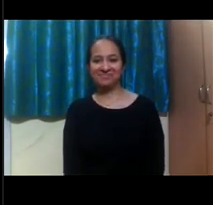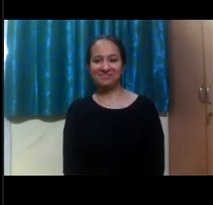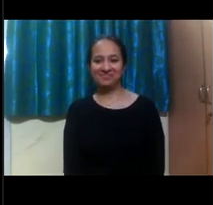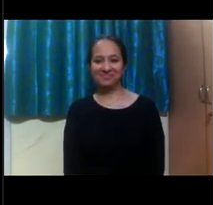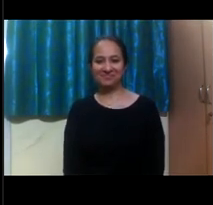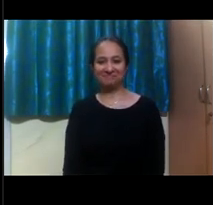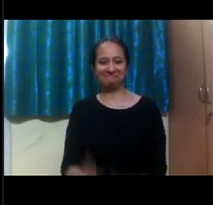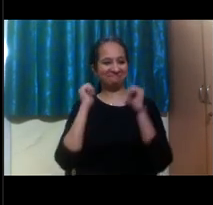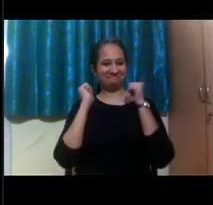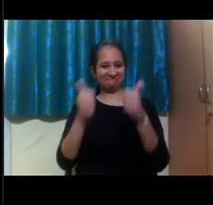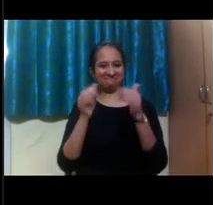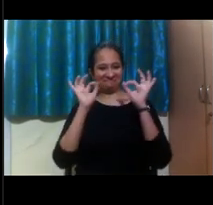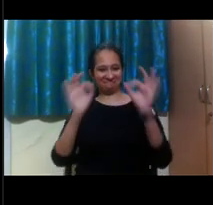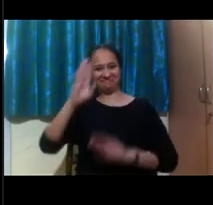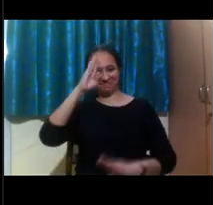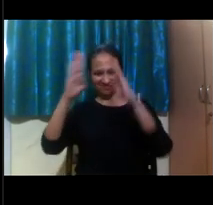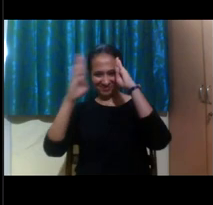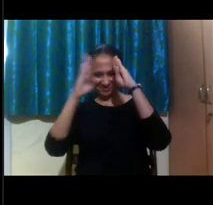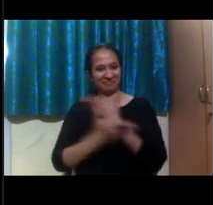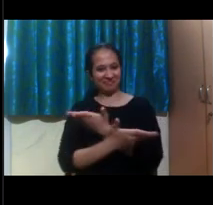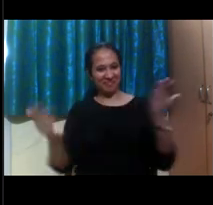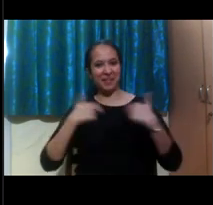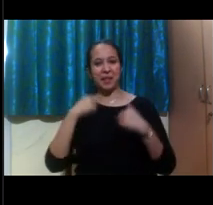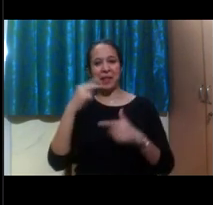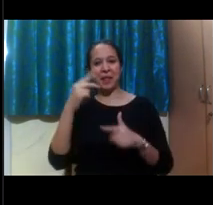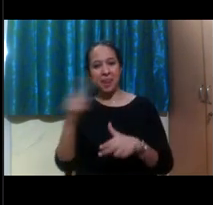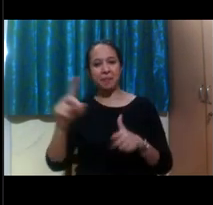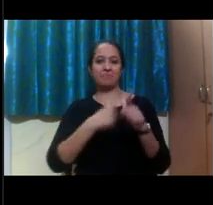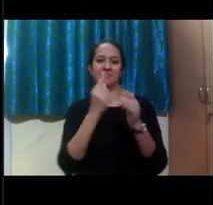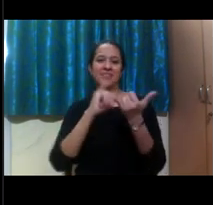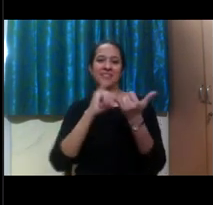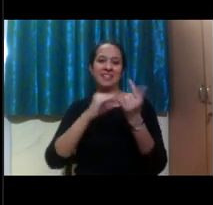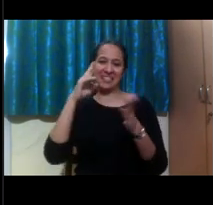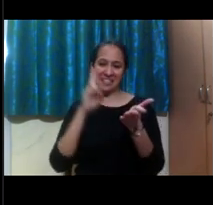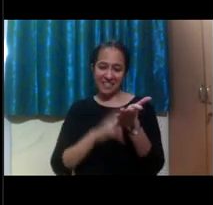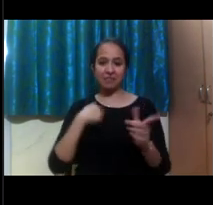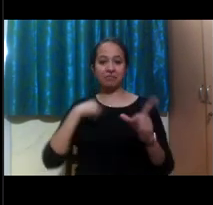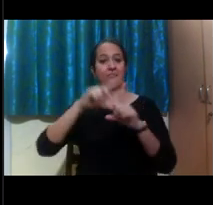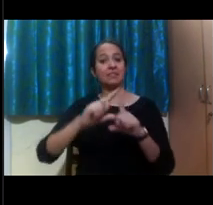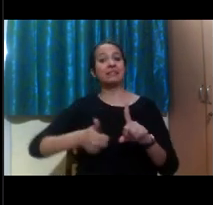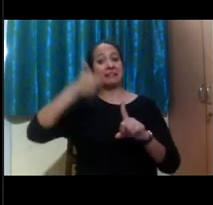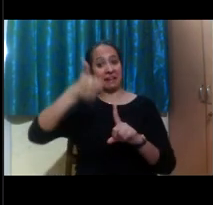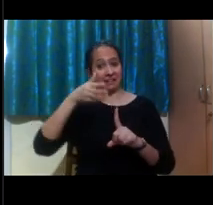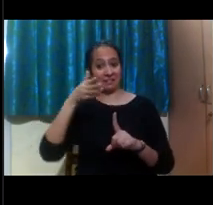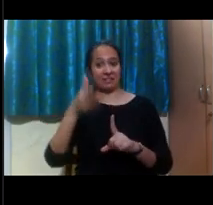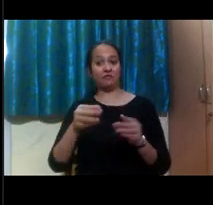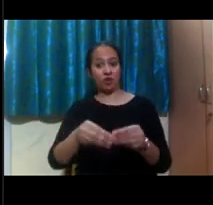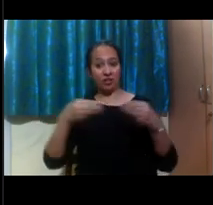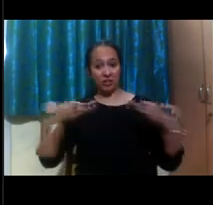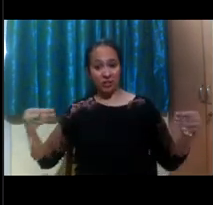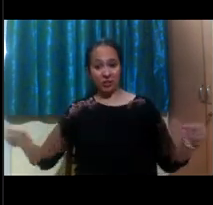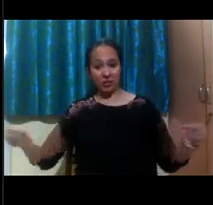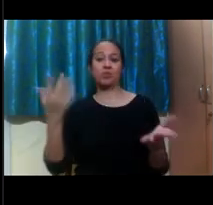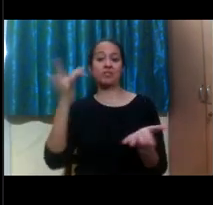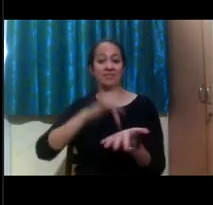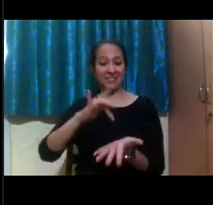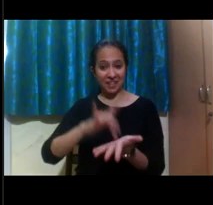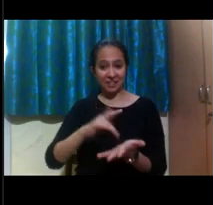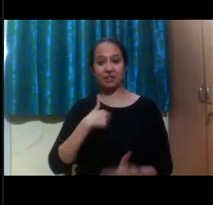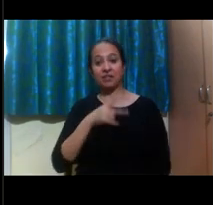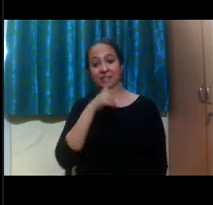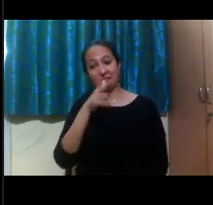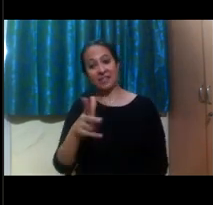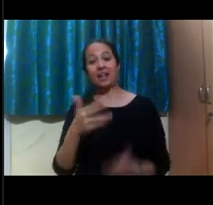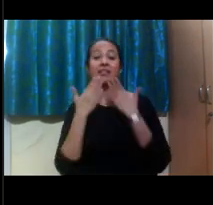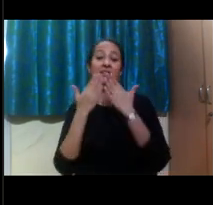All righty. Hello, everyone. My name is Justin Lozano. I'm the director of the Disability Resource Center at Missouri State University. And I just want to say thank